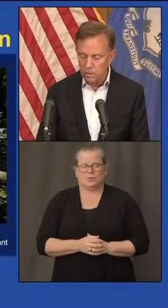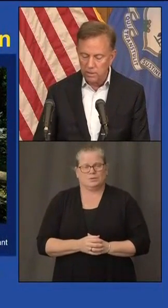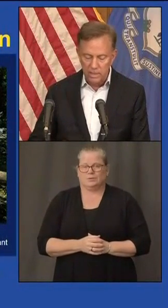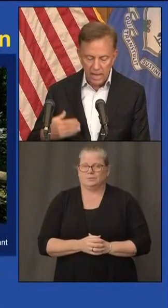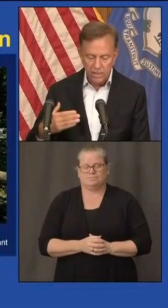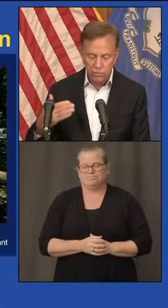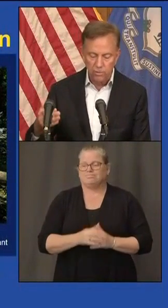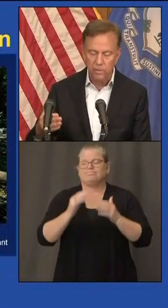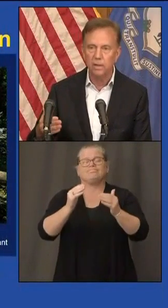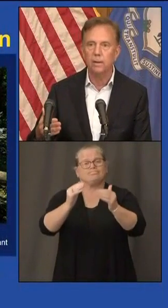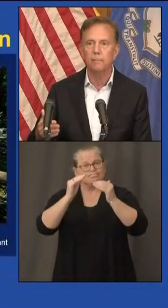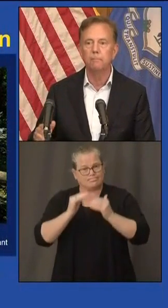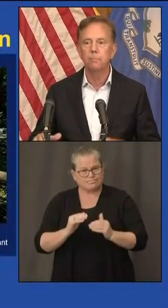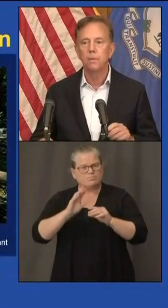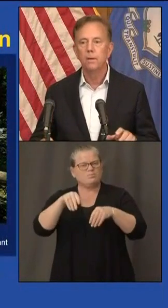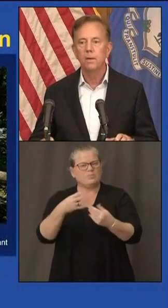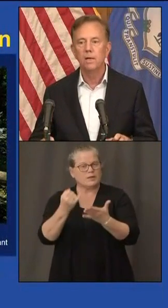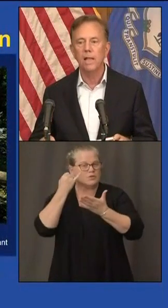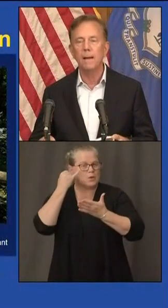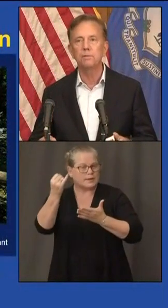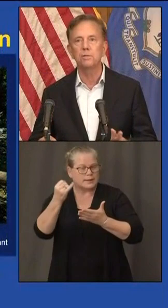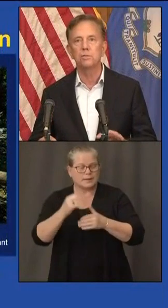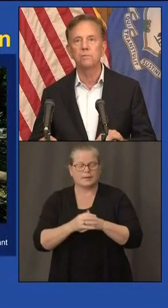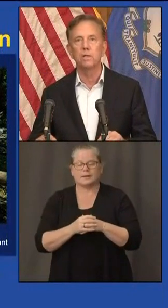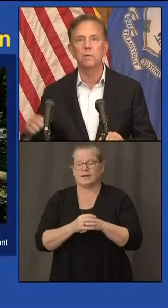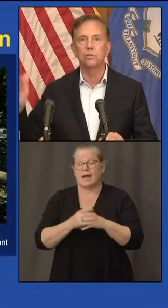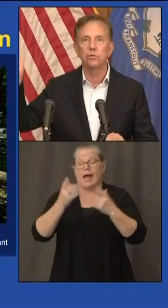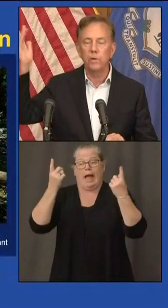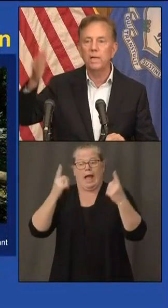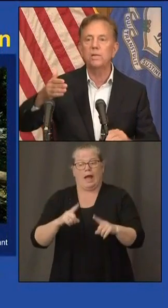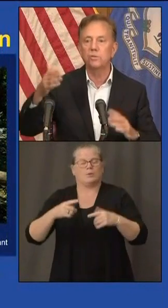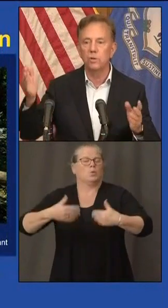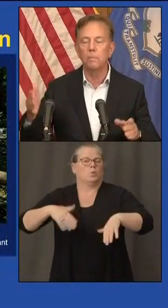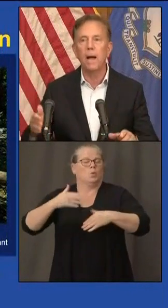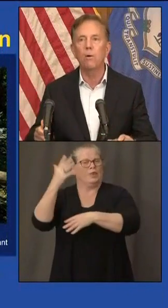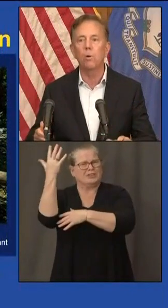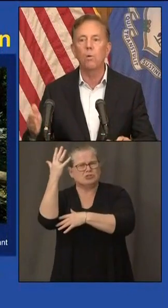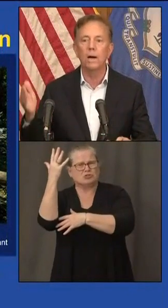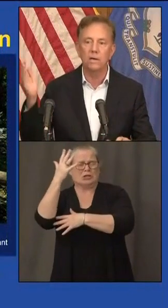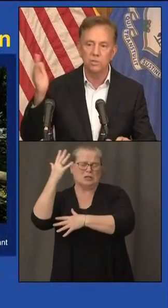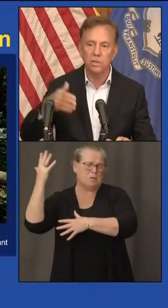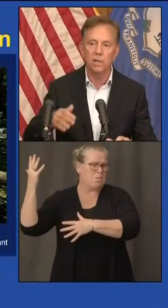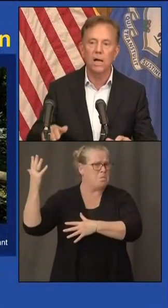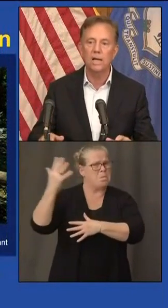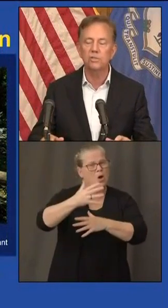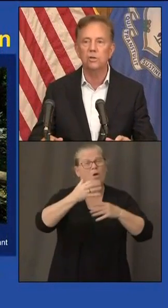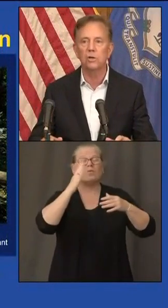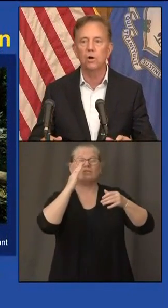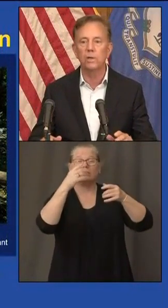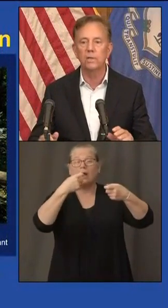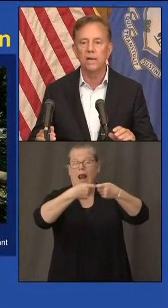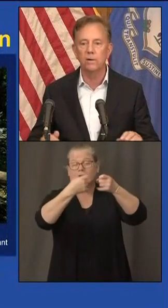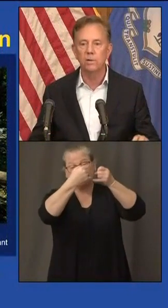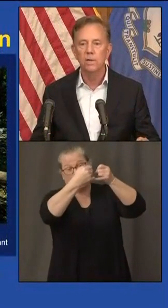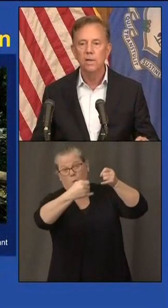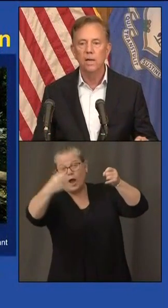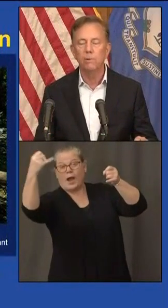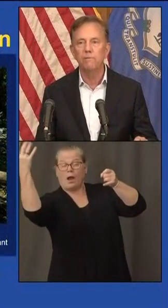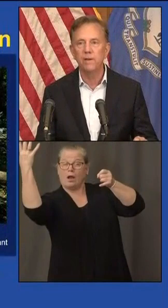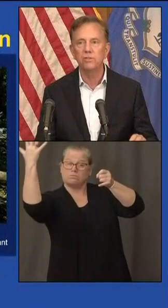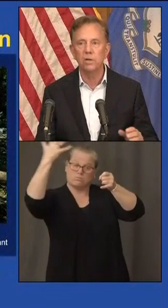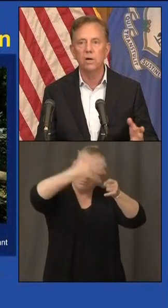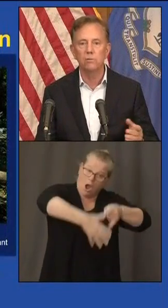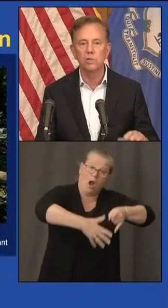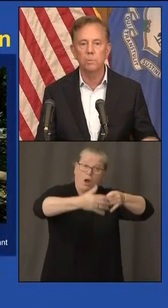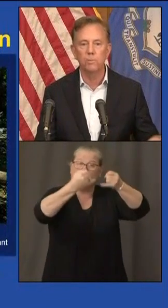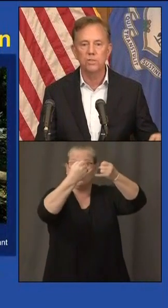of look the nature of the um collapses of the trees on the power wires and the lines that are going down and